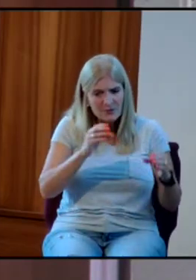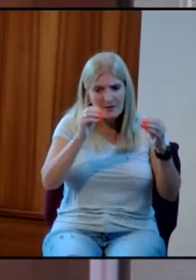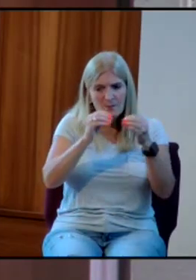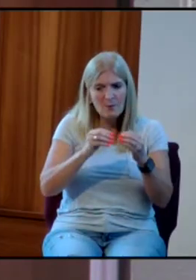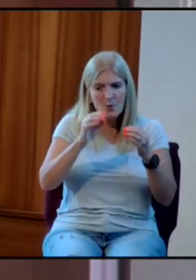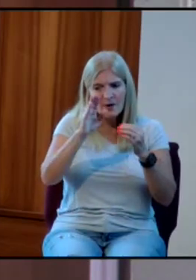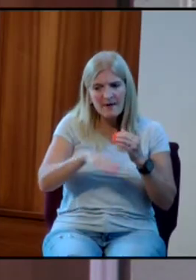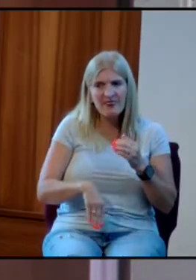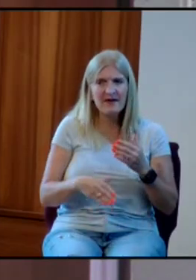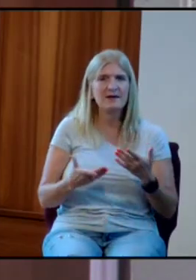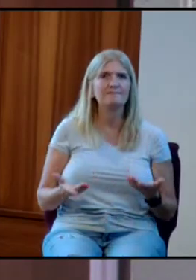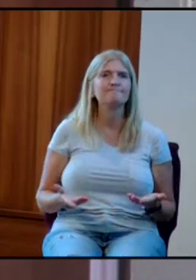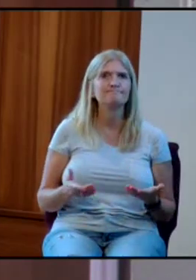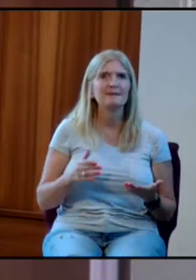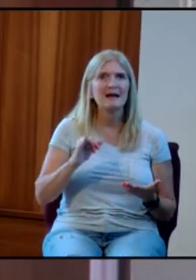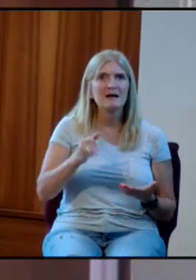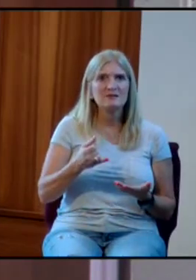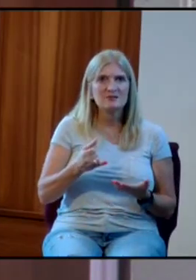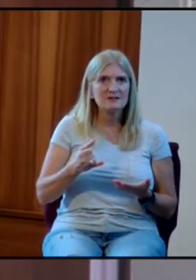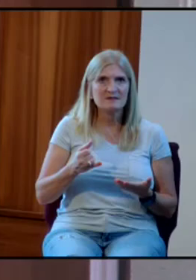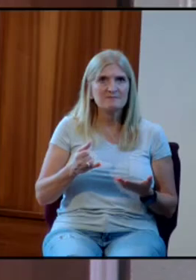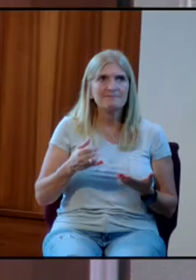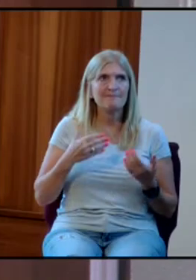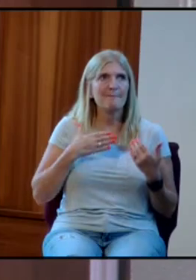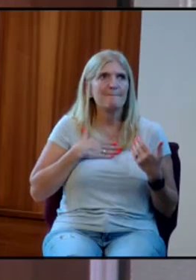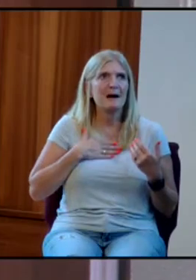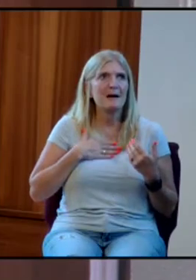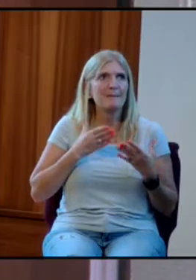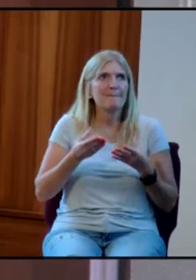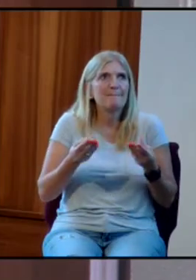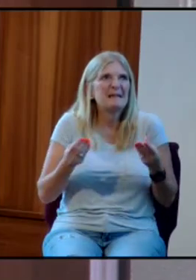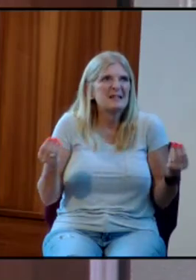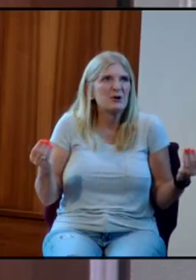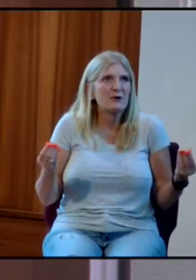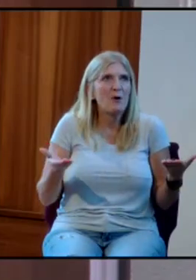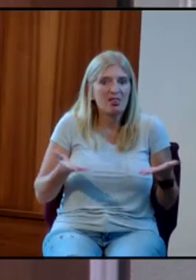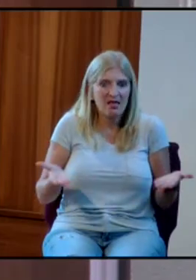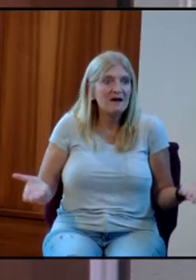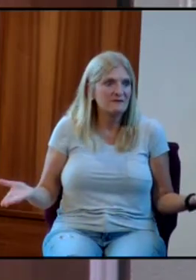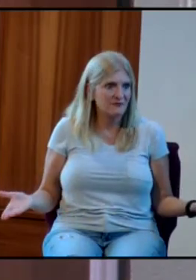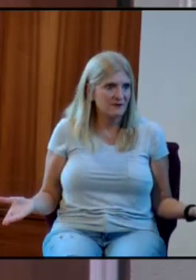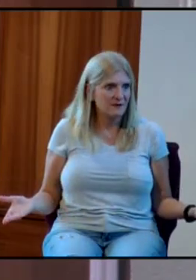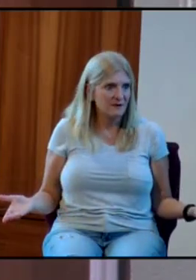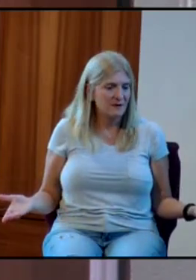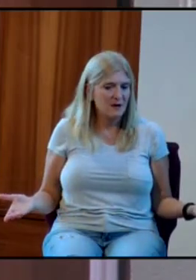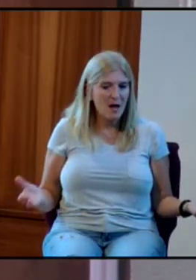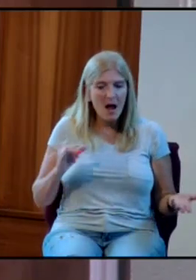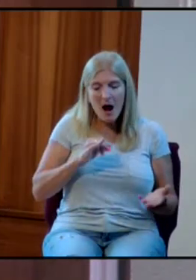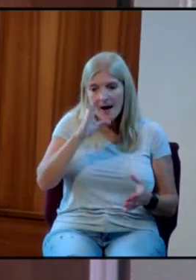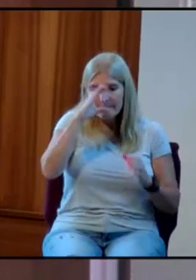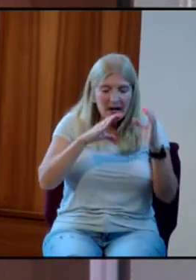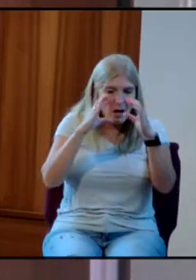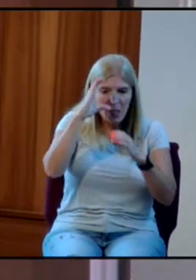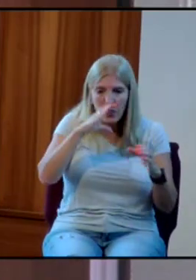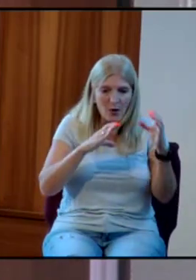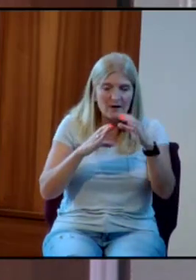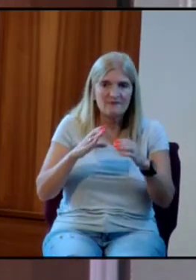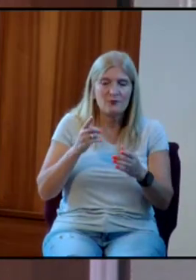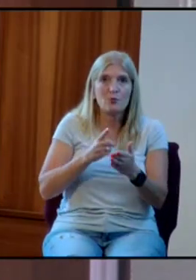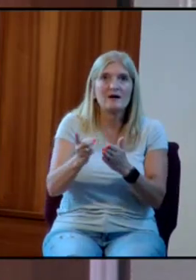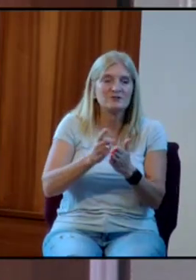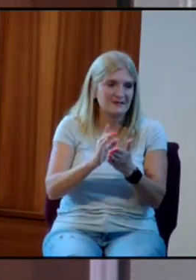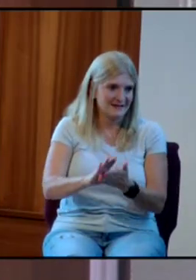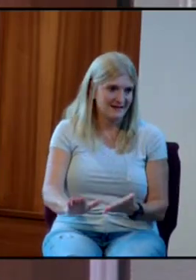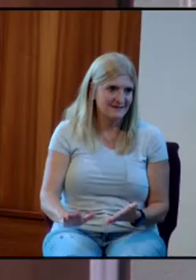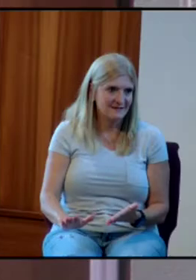my material life. Today, I'm going to pursue righteousness. I'm gonna ask you to